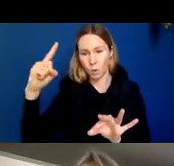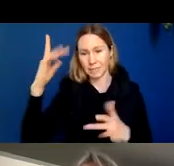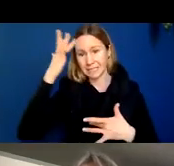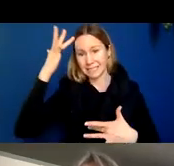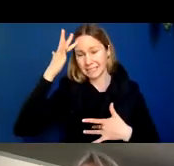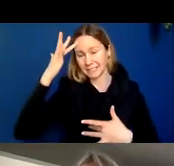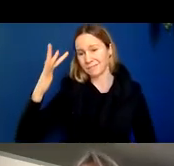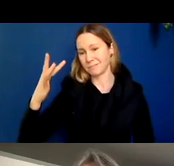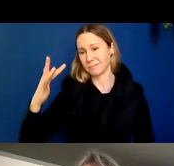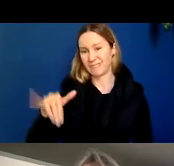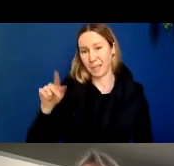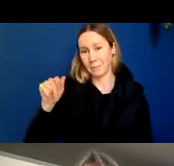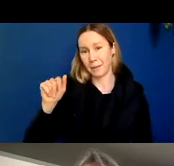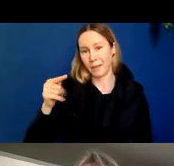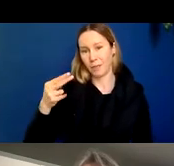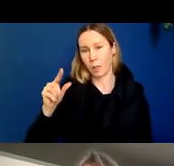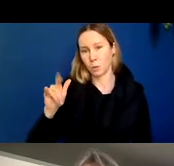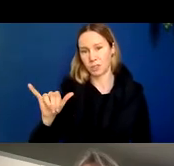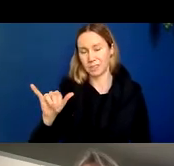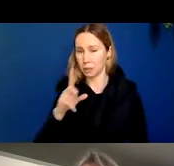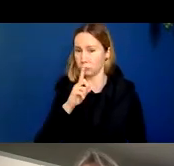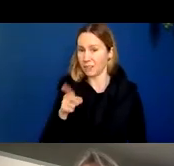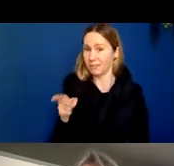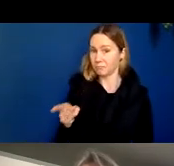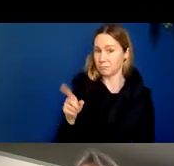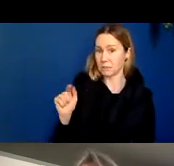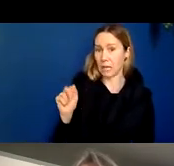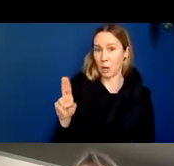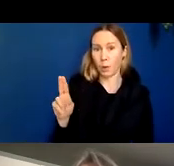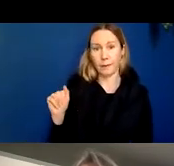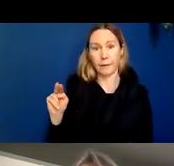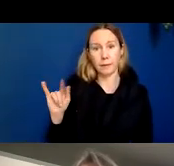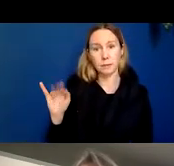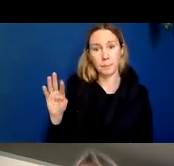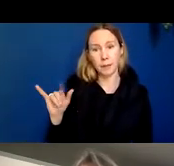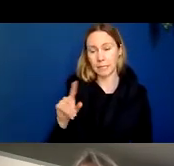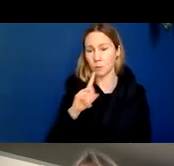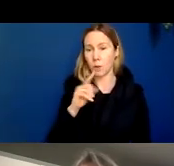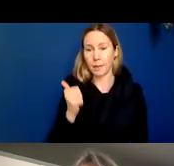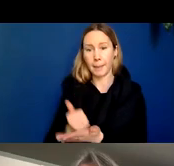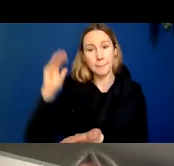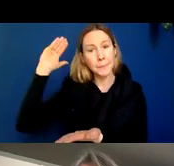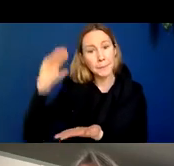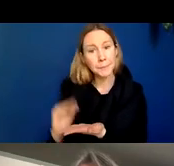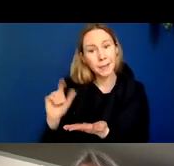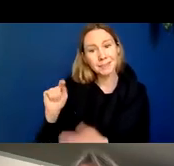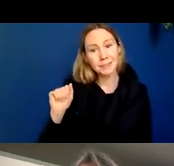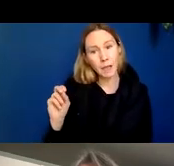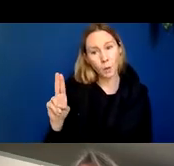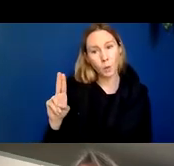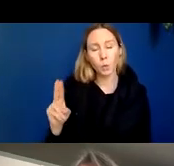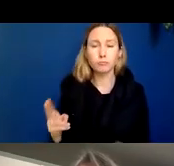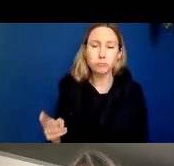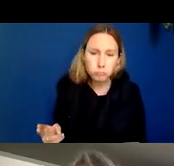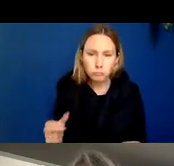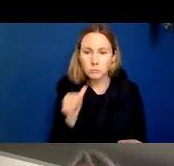I'm not sure if anti-tao antibodies are the way to lessen tau pathology but I will say